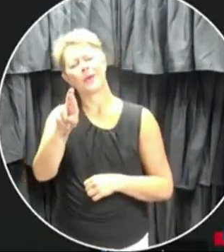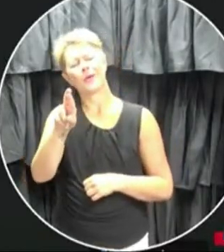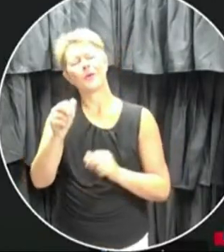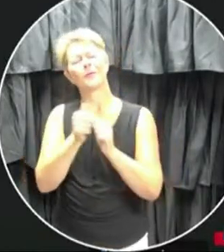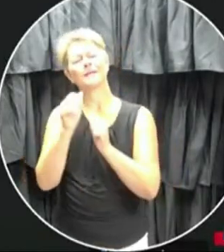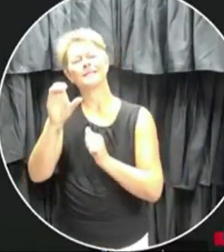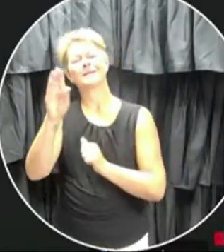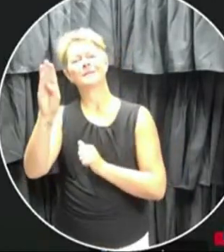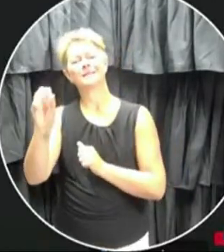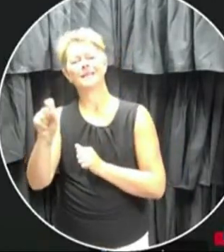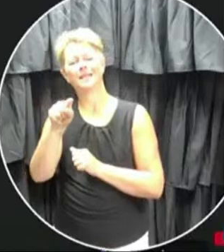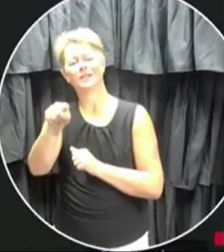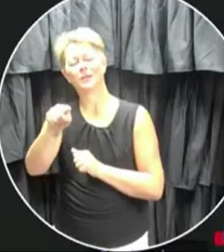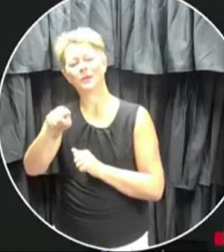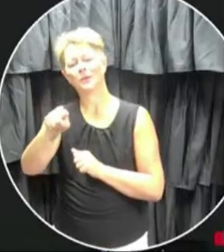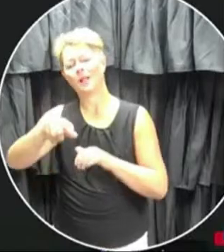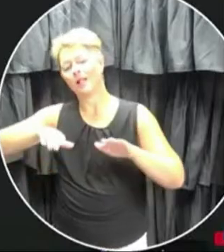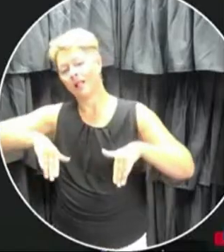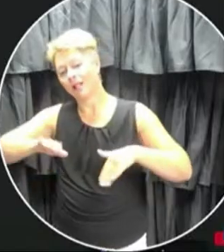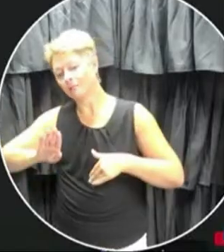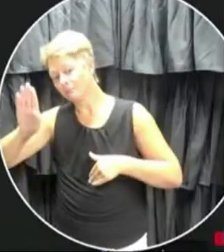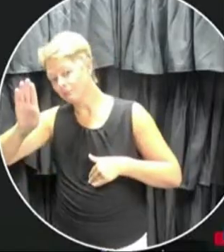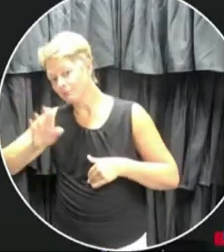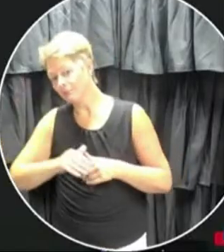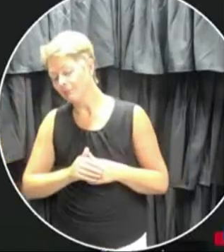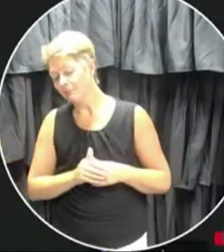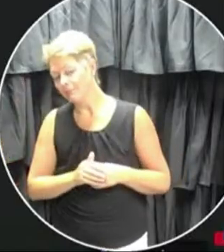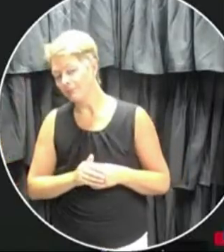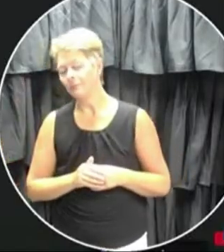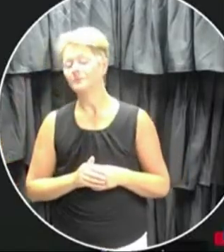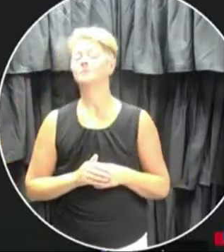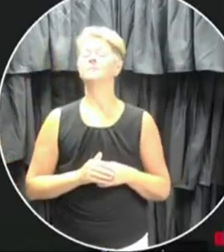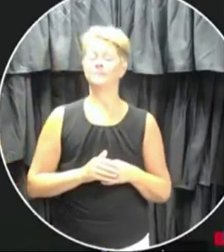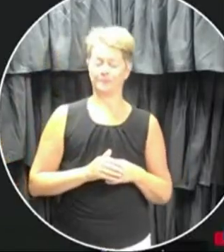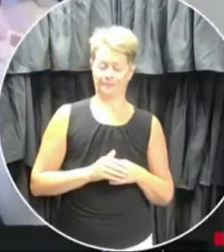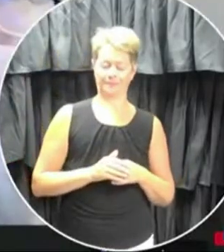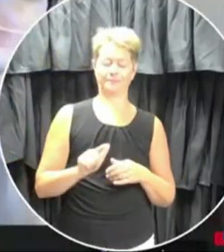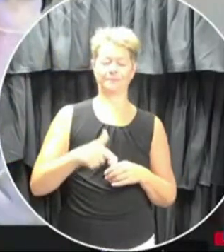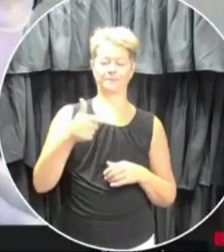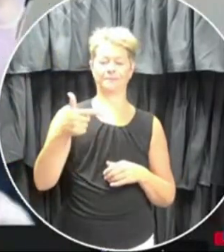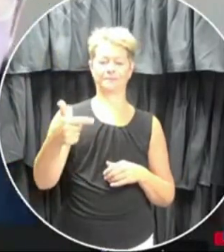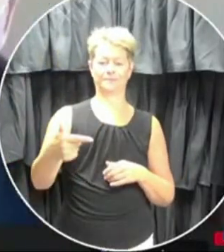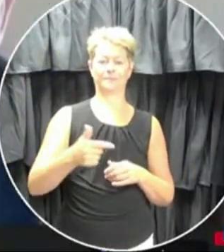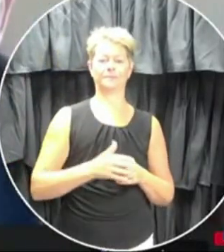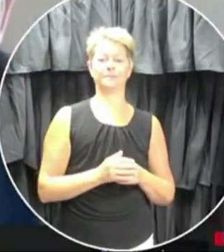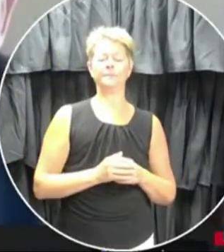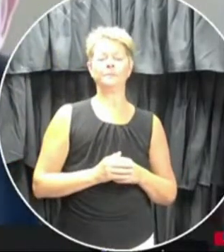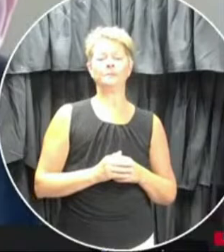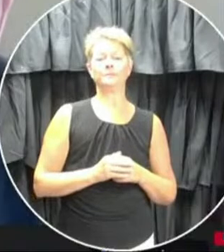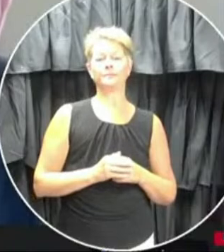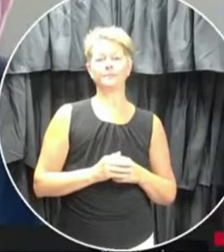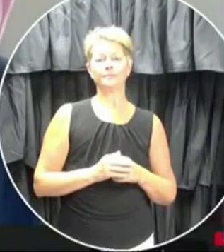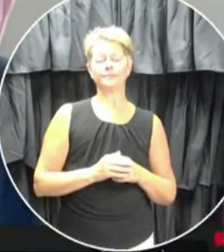do recognize you have a question and I will open it up and you go right ahead.